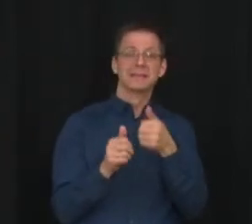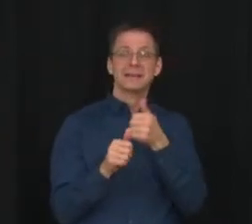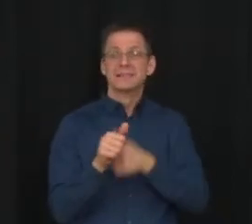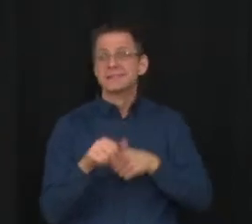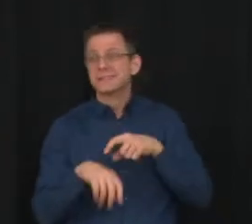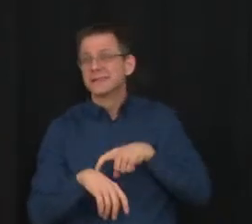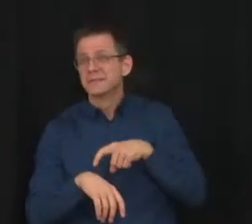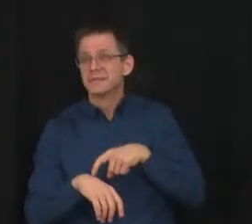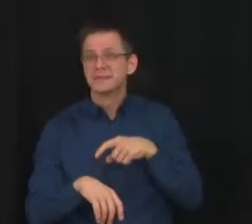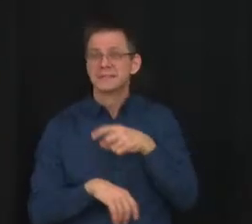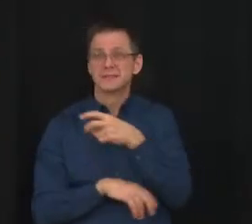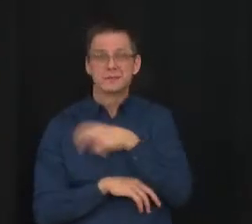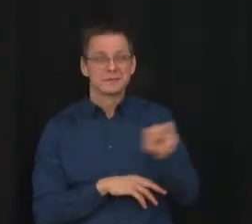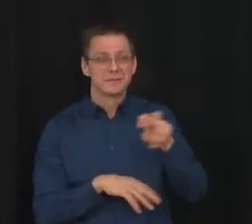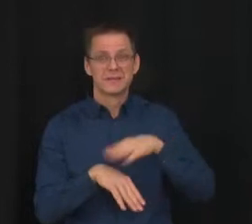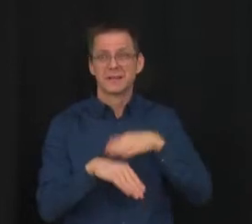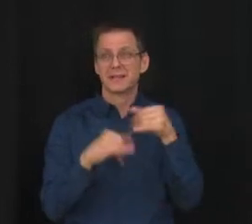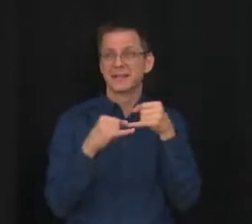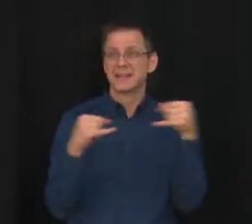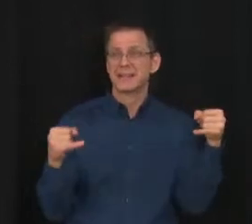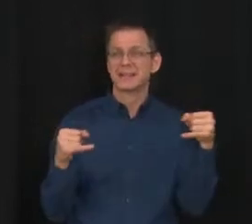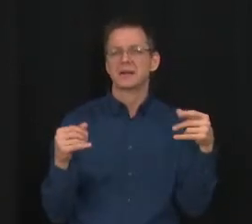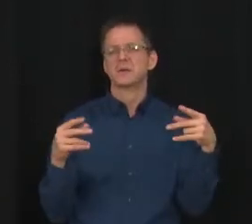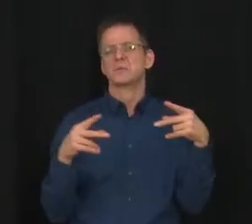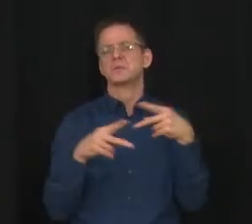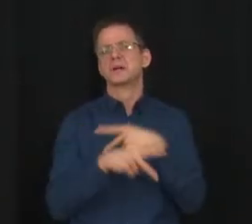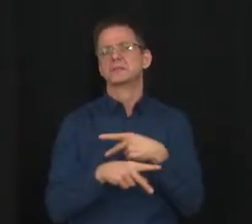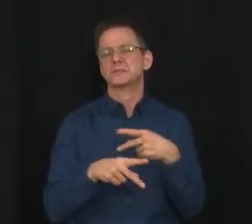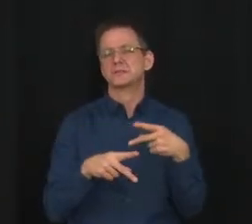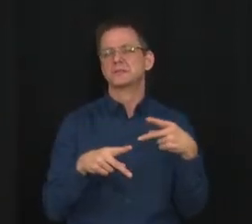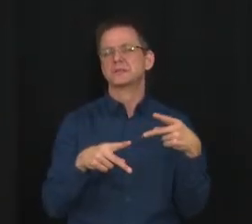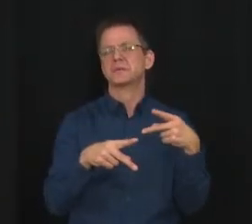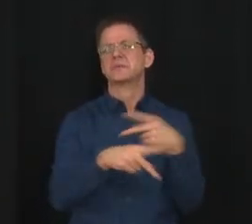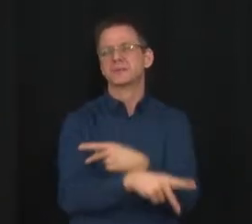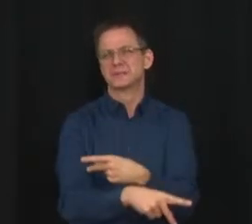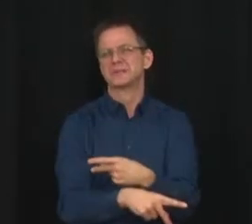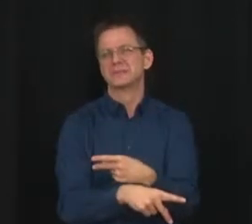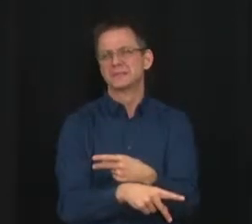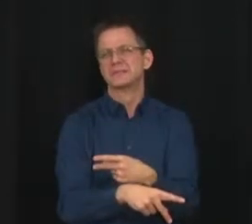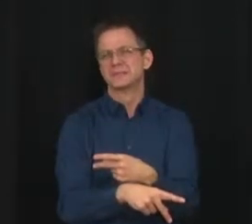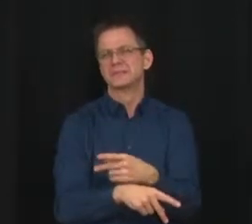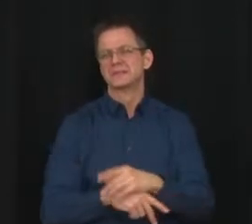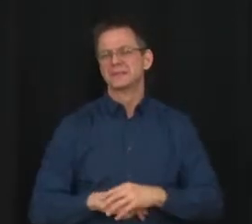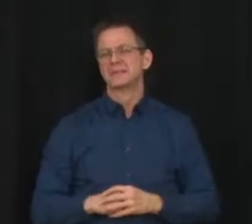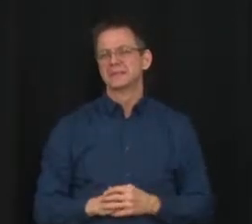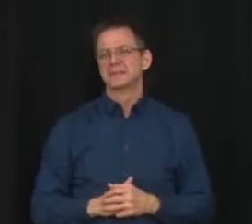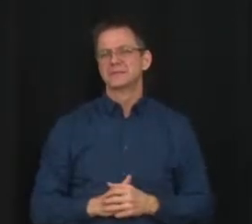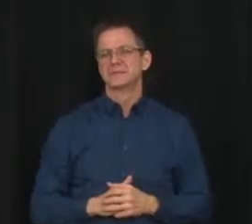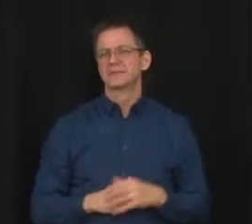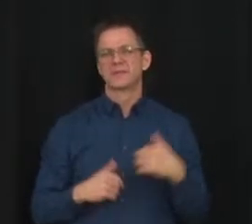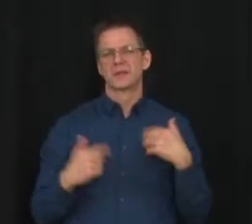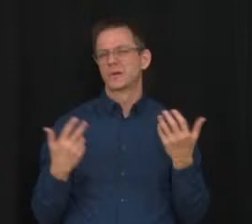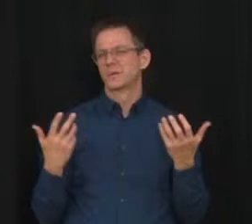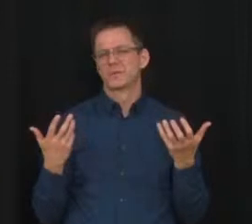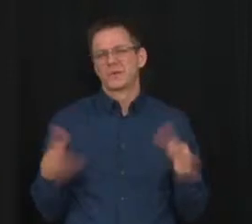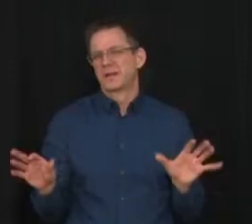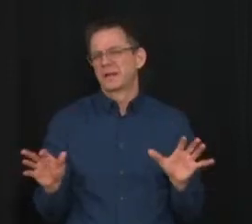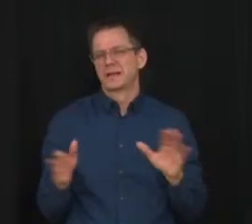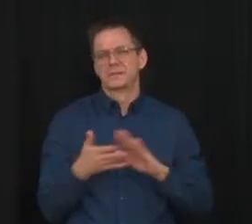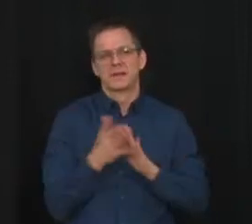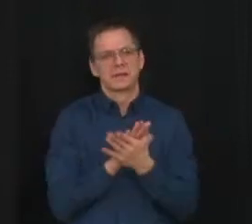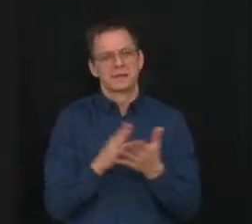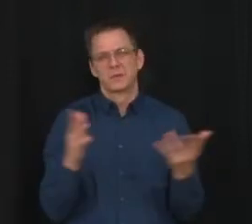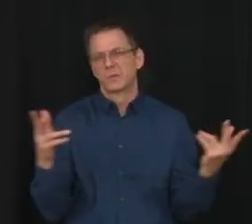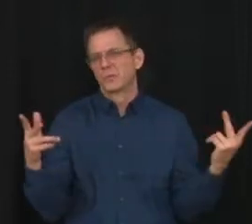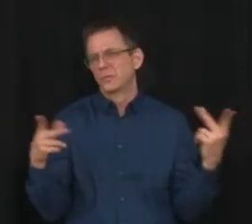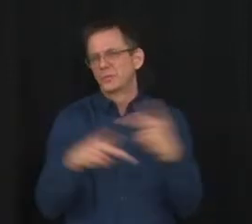is, this has a different consequence than spending a few weeks online early in the pandemic. This is coming at a time where there is,